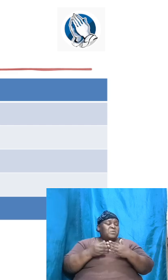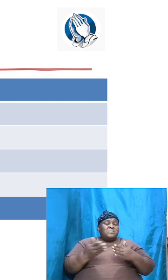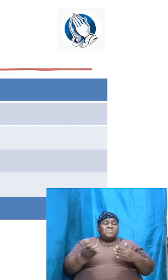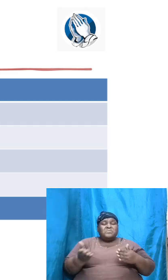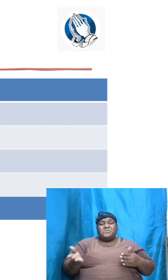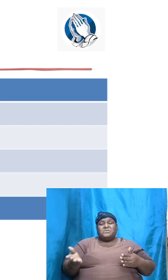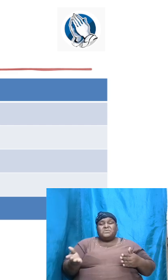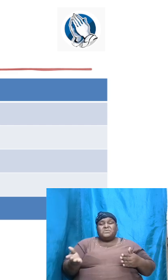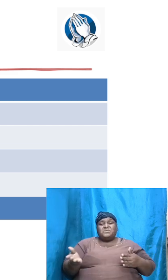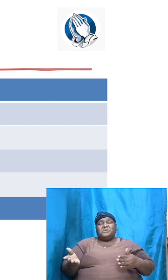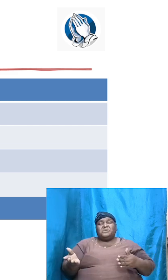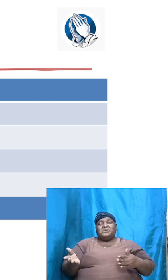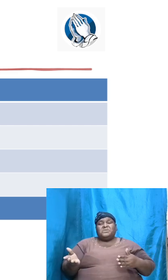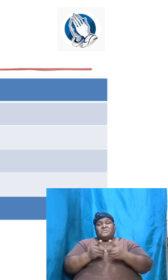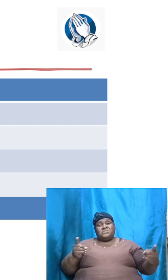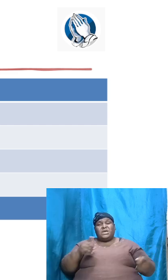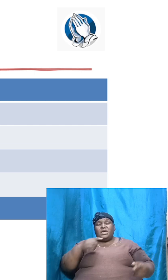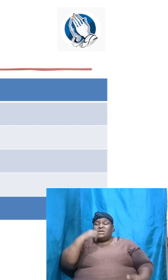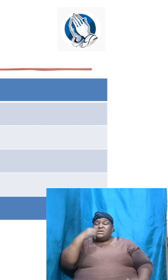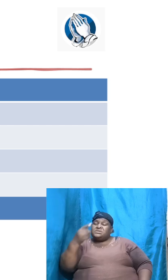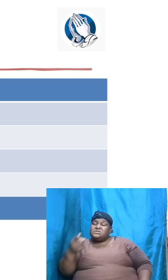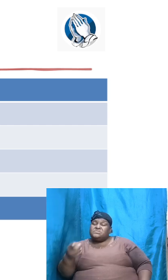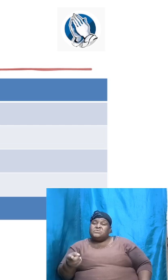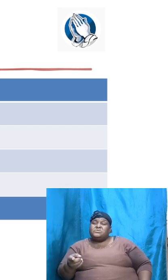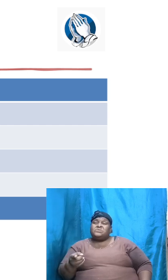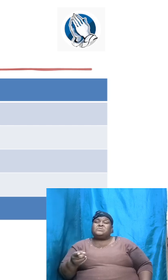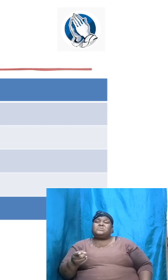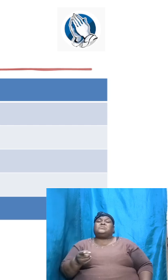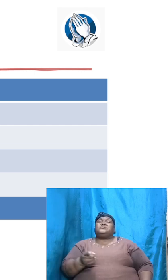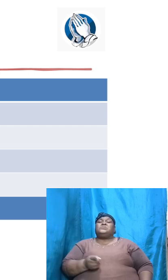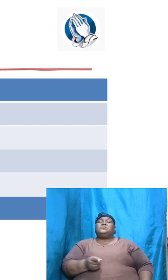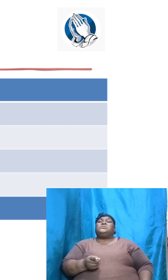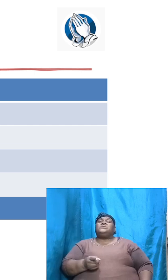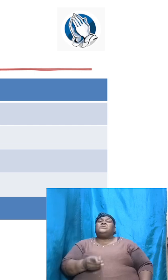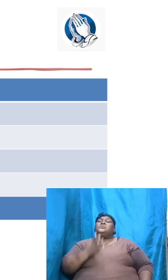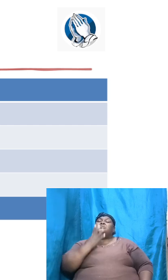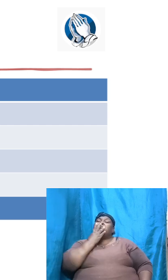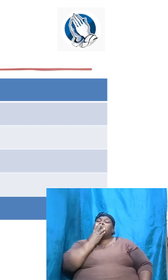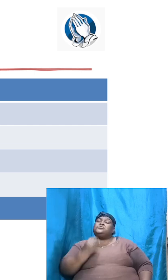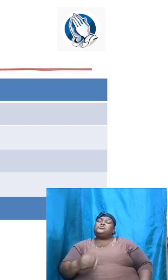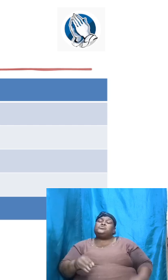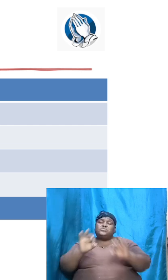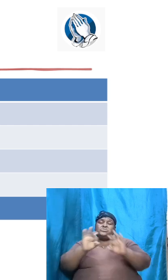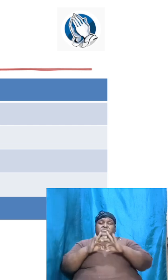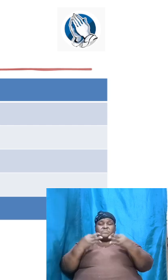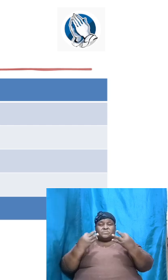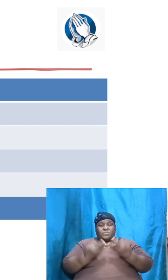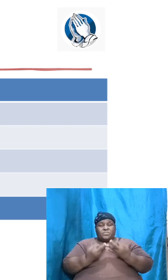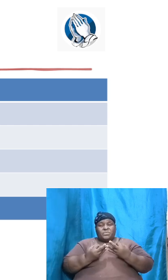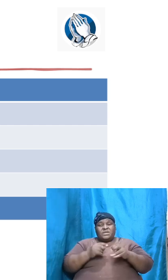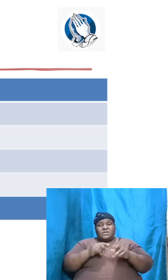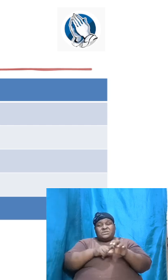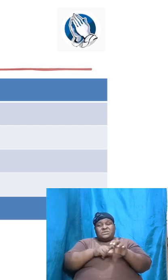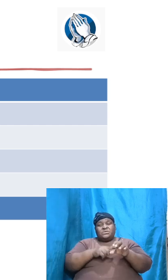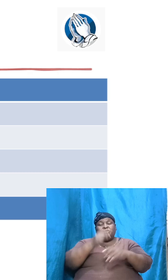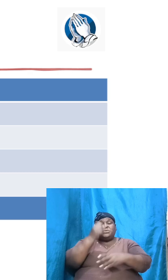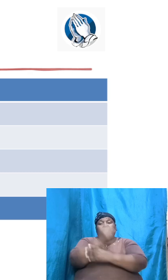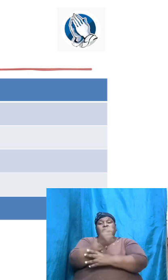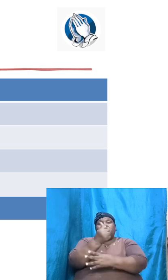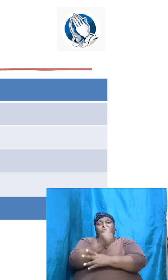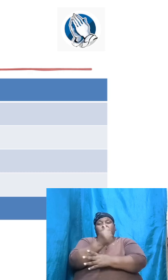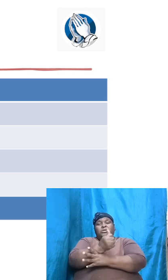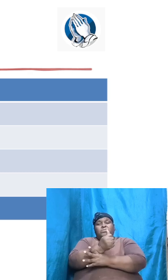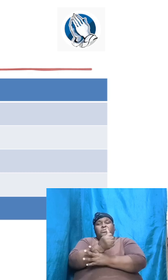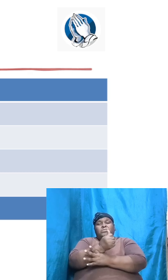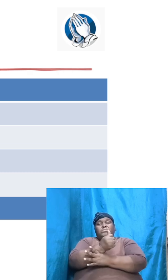divisions speak to the Jewish family. Starting with Abraham, starting